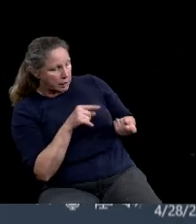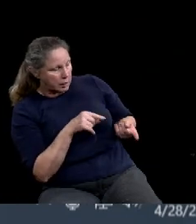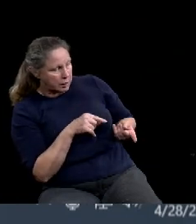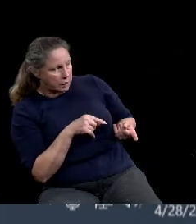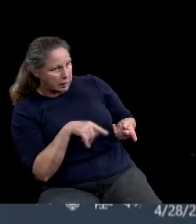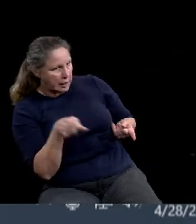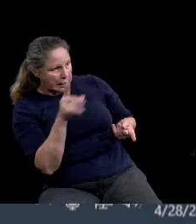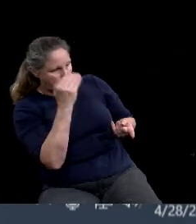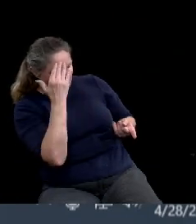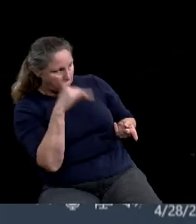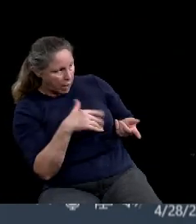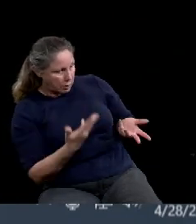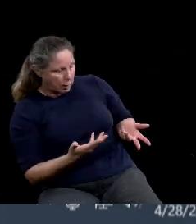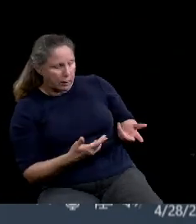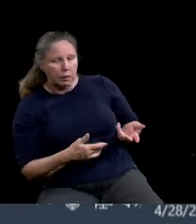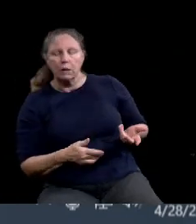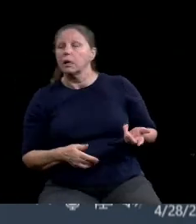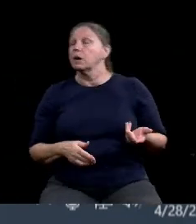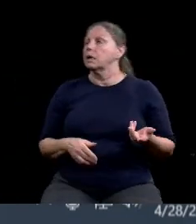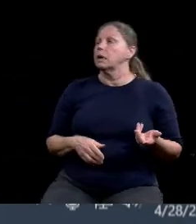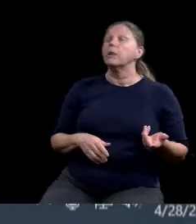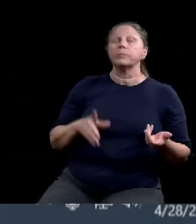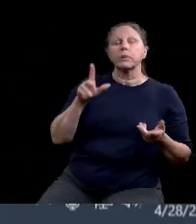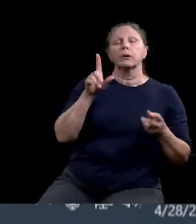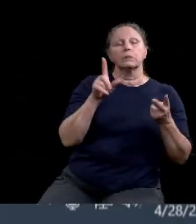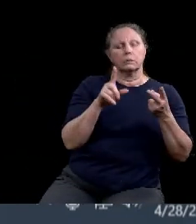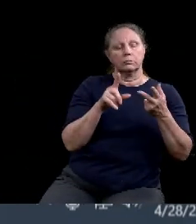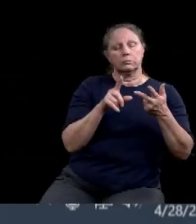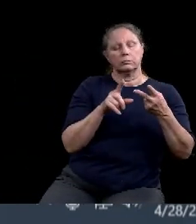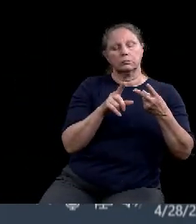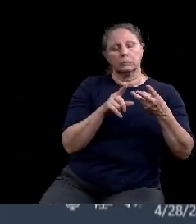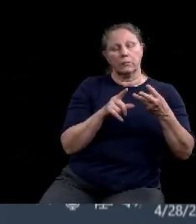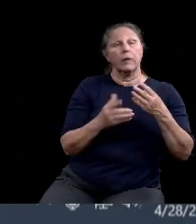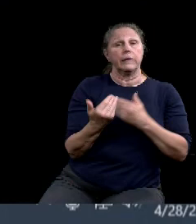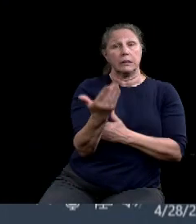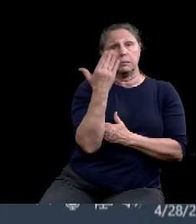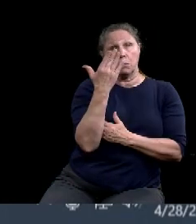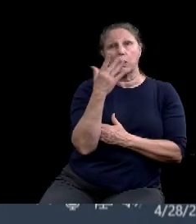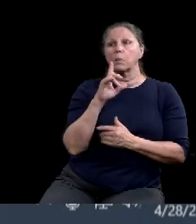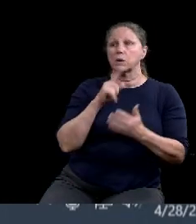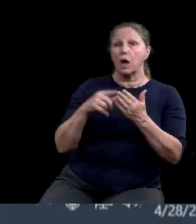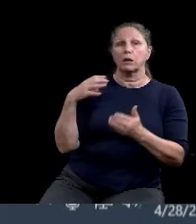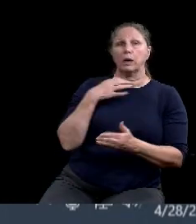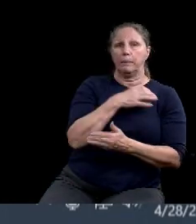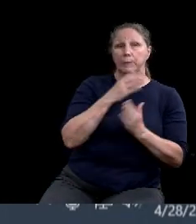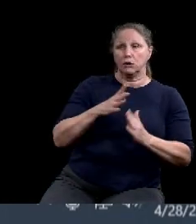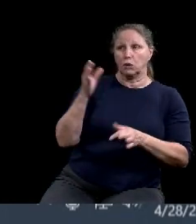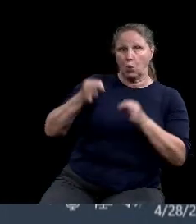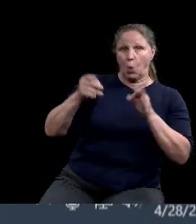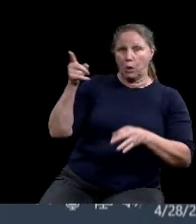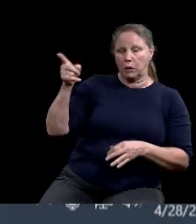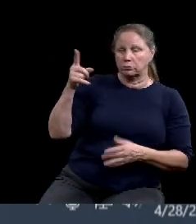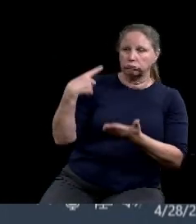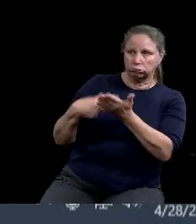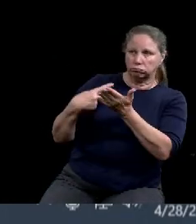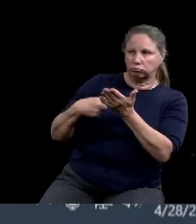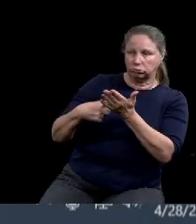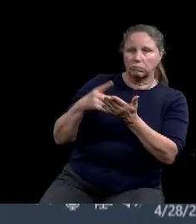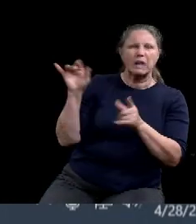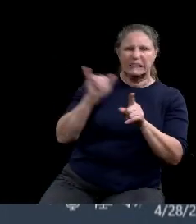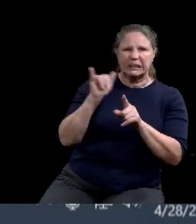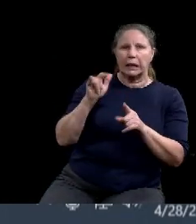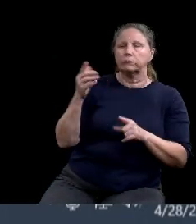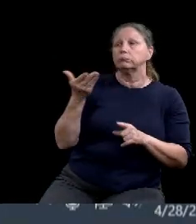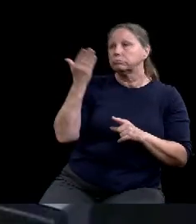the other thing that happened, you know, this morning we were in front of commissioner's court, um, for some, for the same action, interlocal and the, uh, chapter